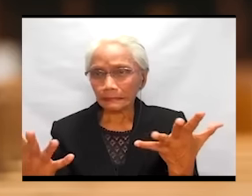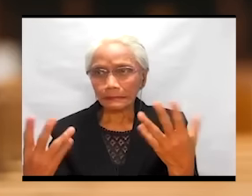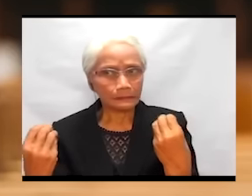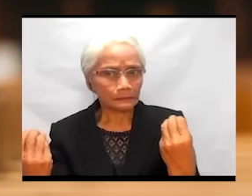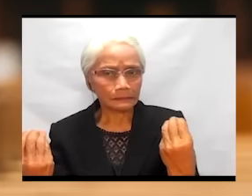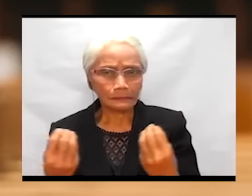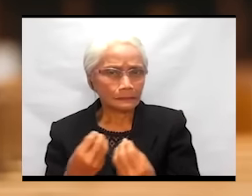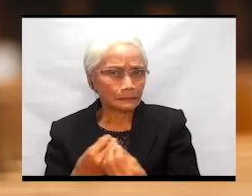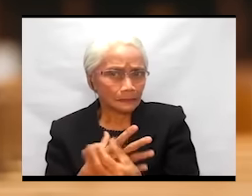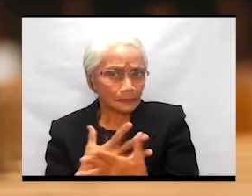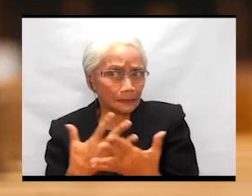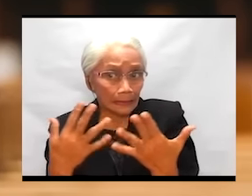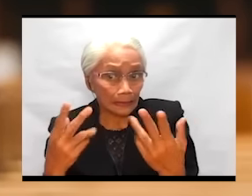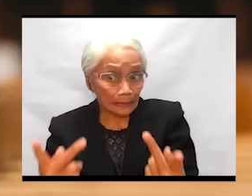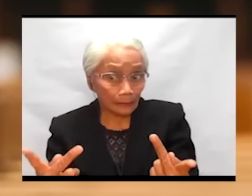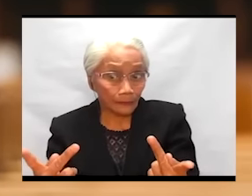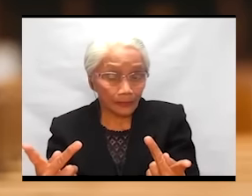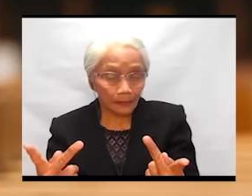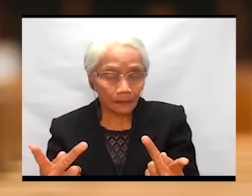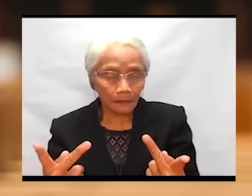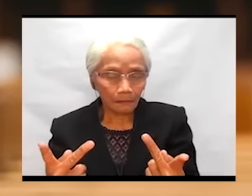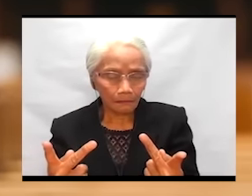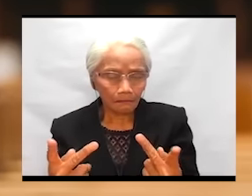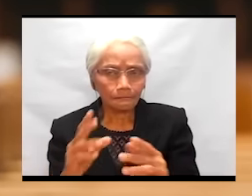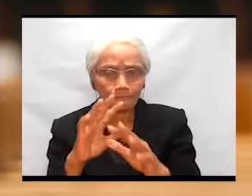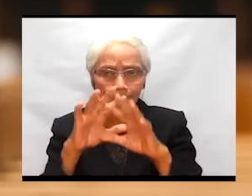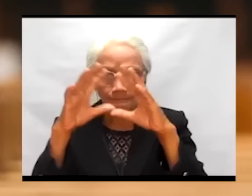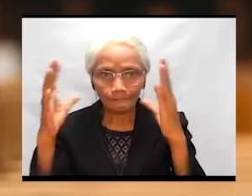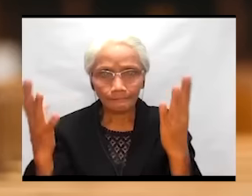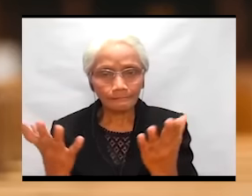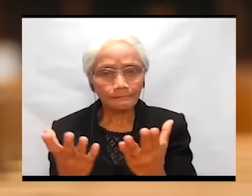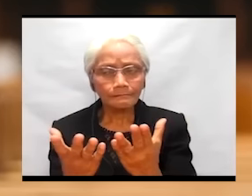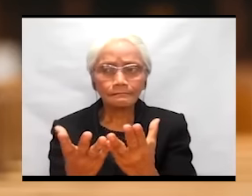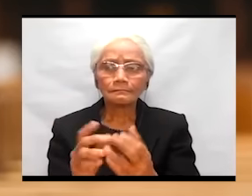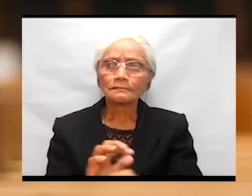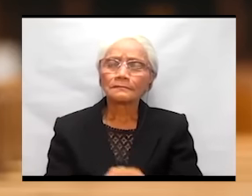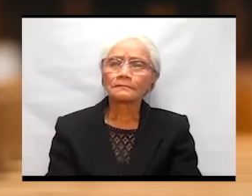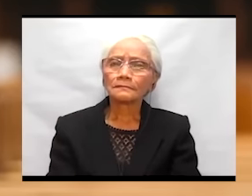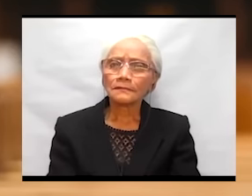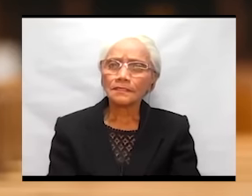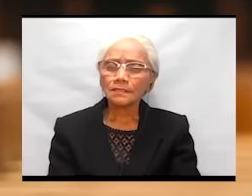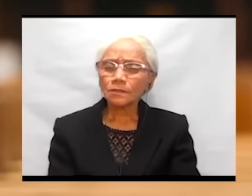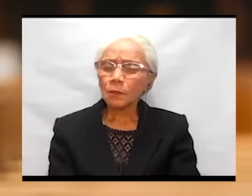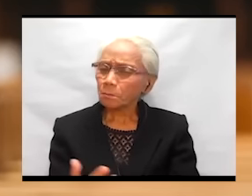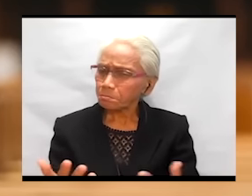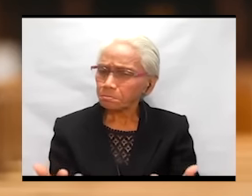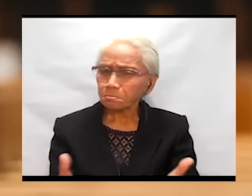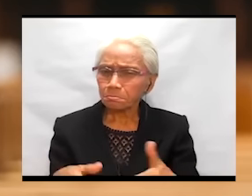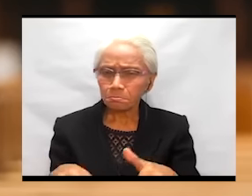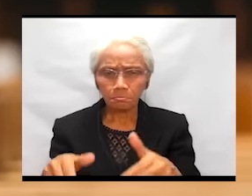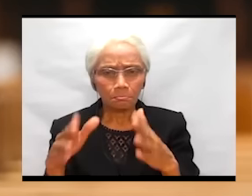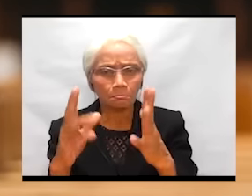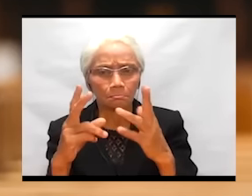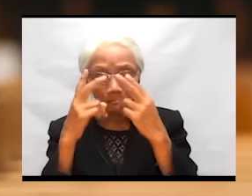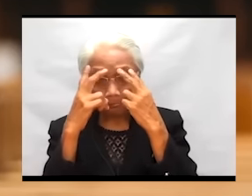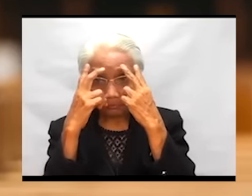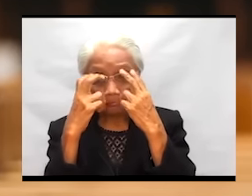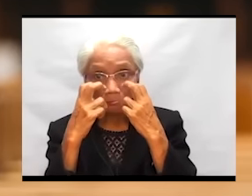our contemporary world. So let us reflect